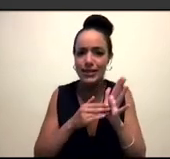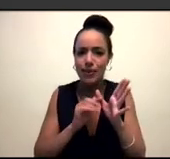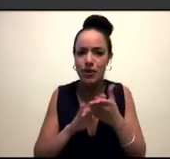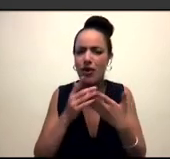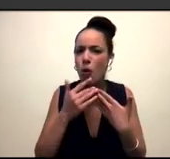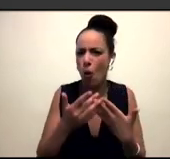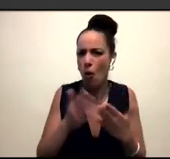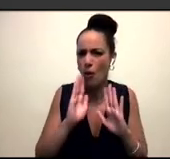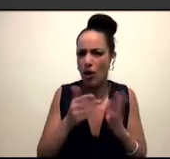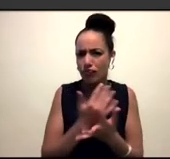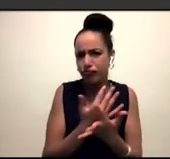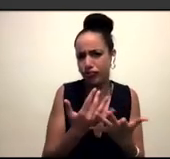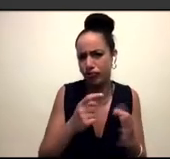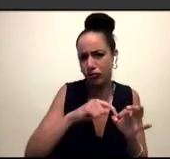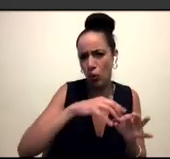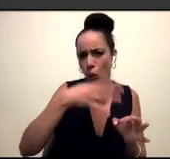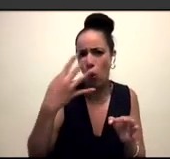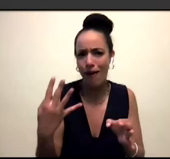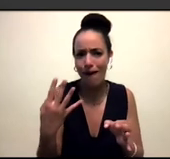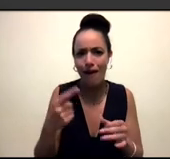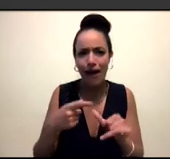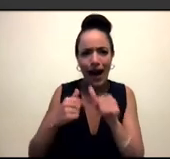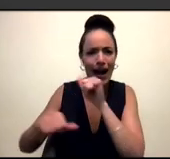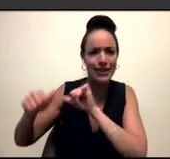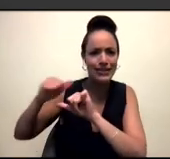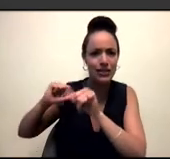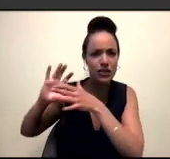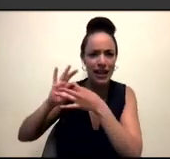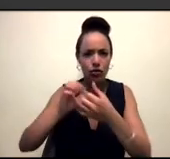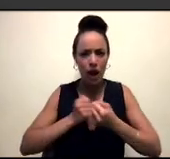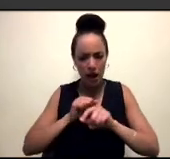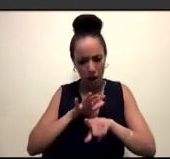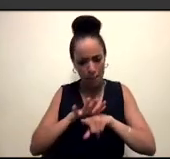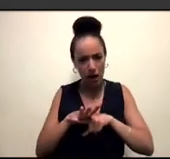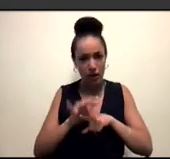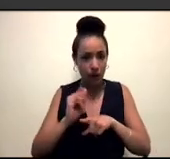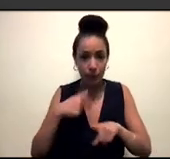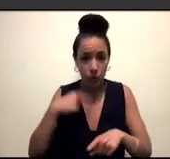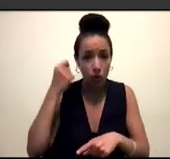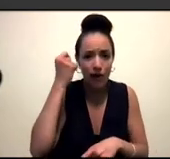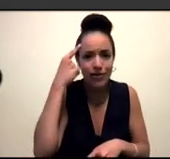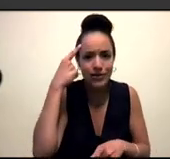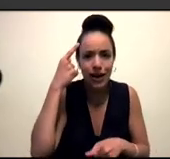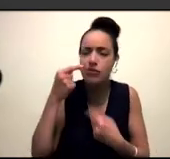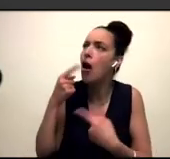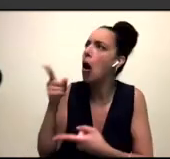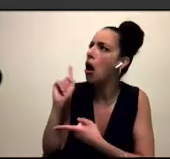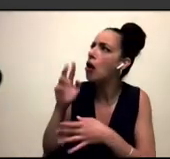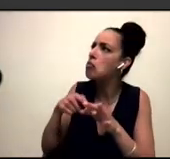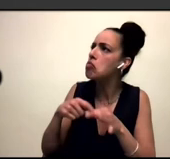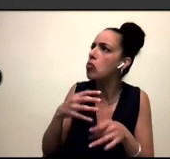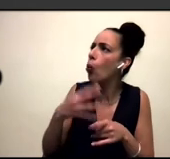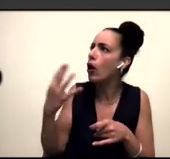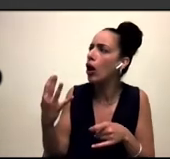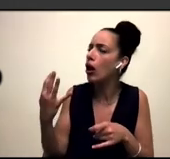blood lineages that we don't know, and that maybe we wouldn't even legibly understand as queer, but are. And so thinking about just like, as Blair was saying, like the